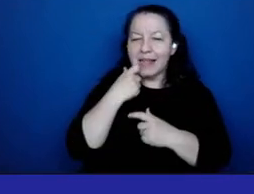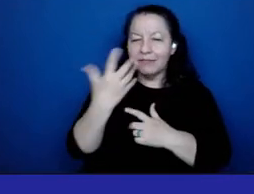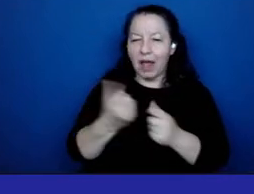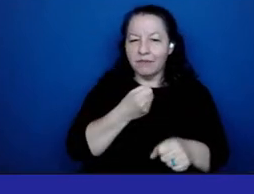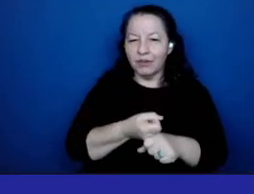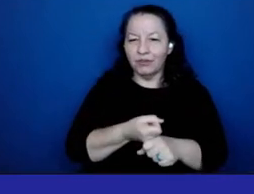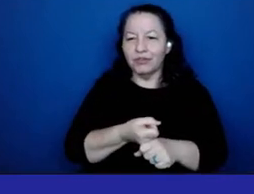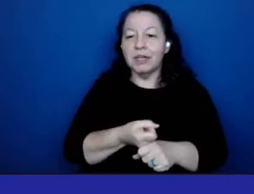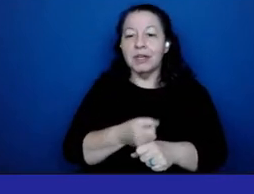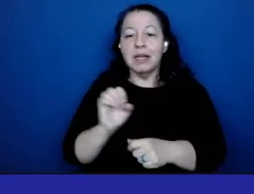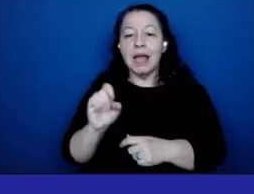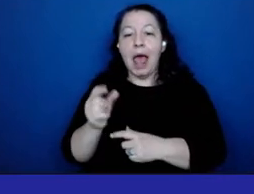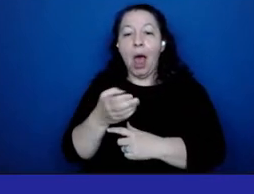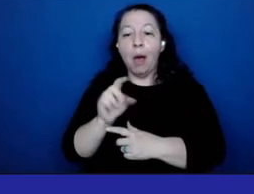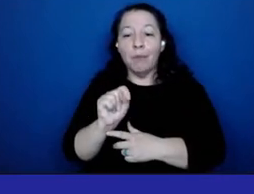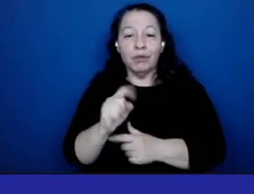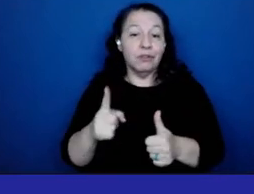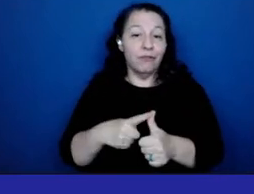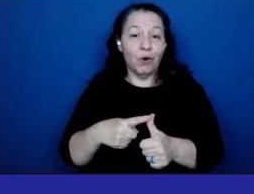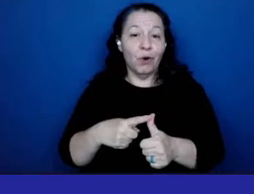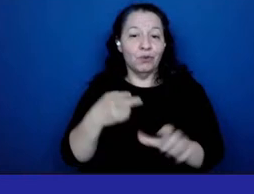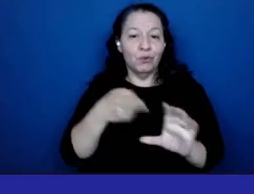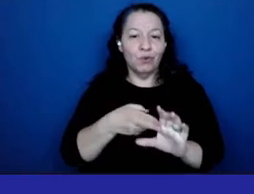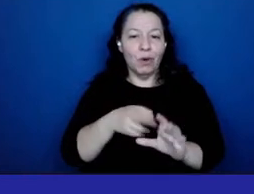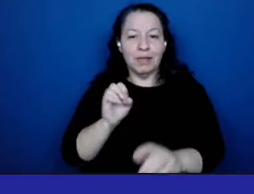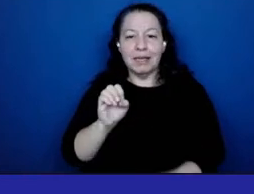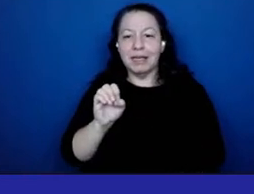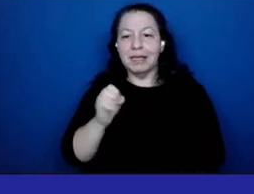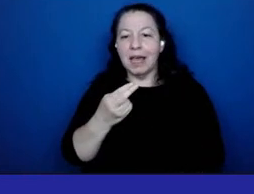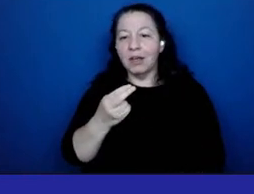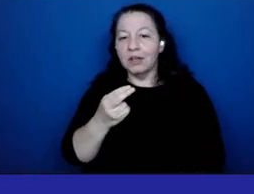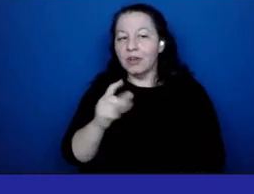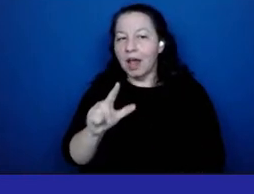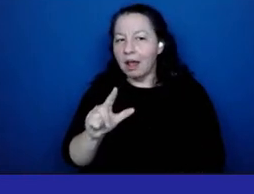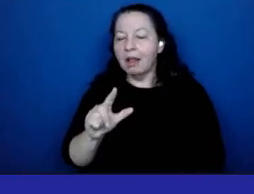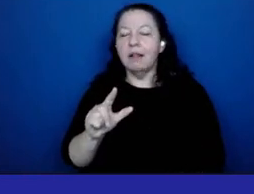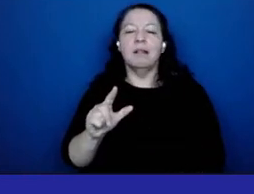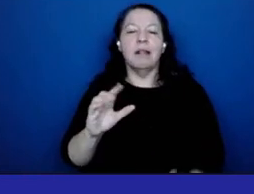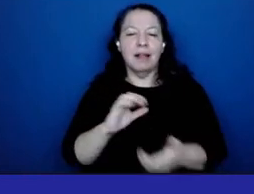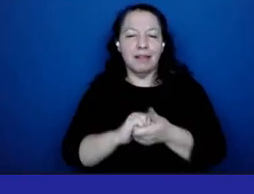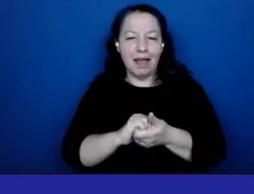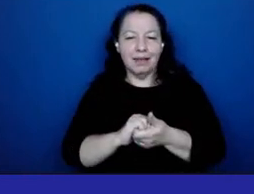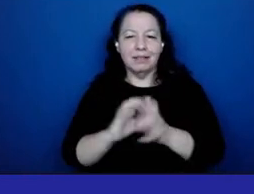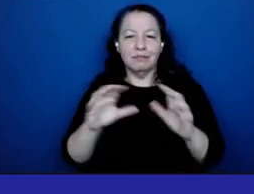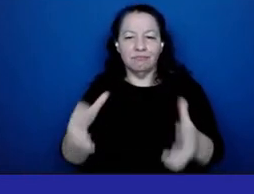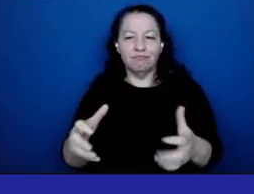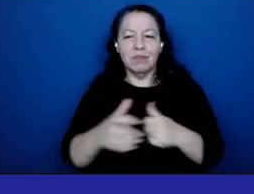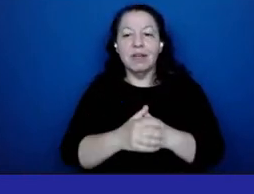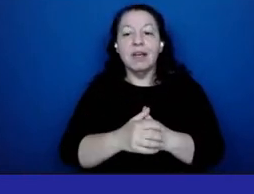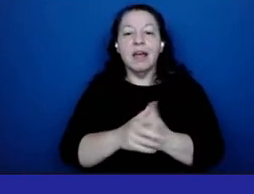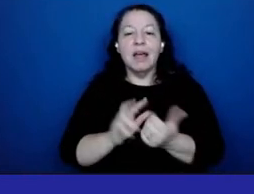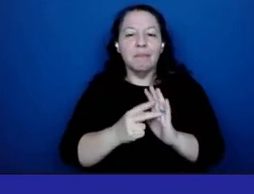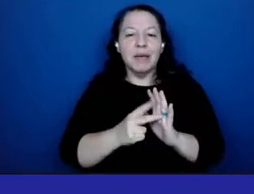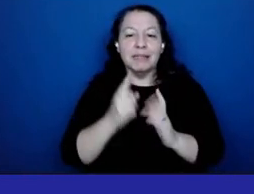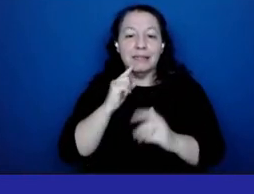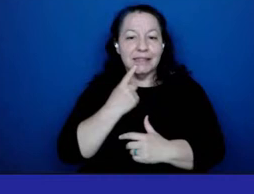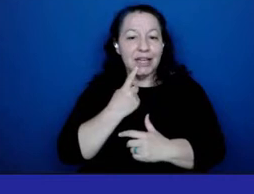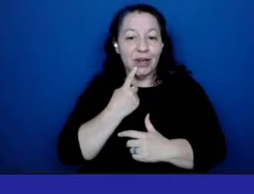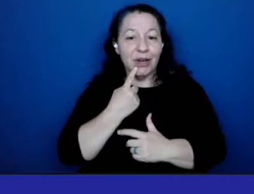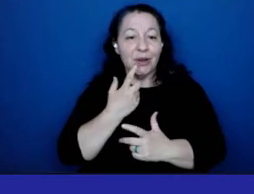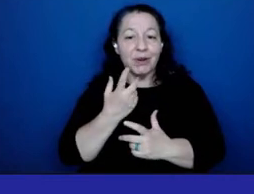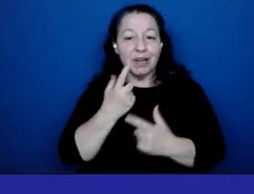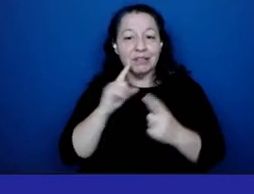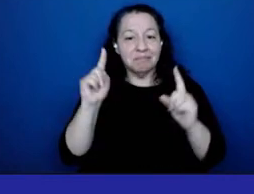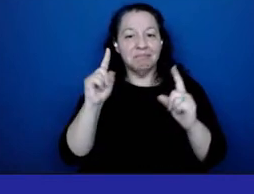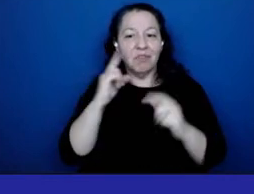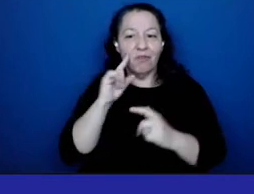to join the ehl alliance this collaboration represents a significant milestone in the intersection of hospitality and